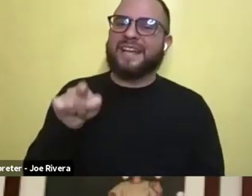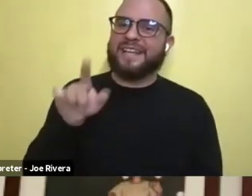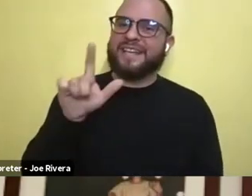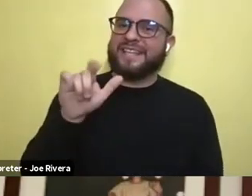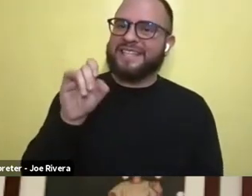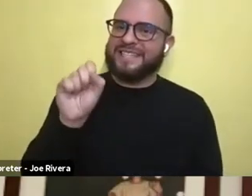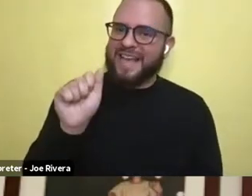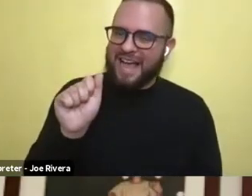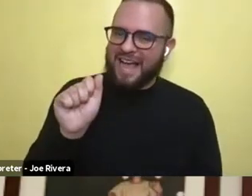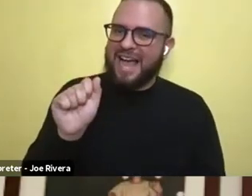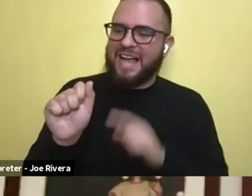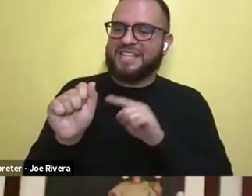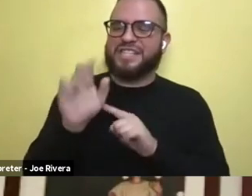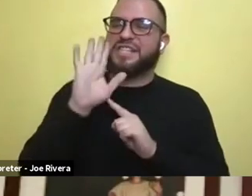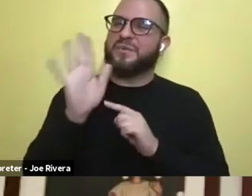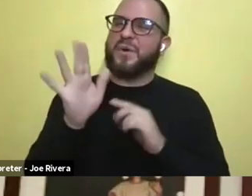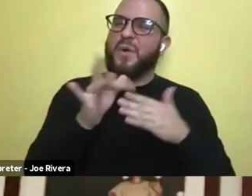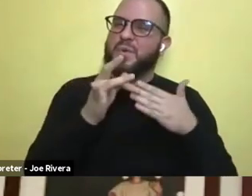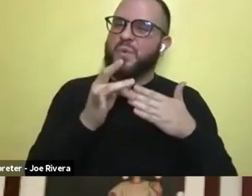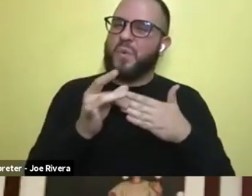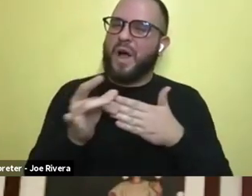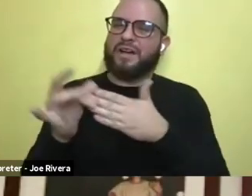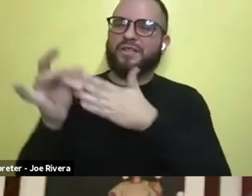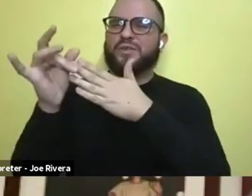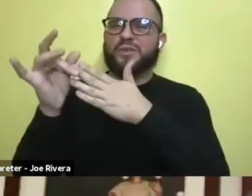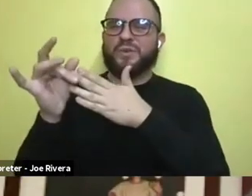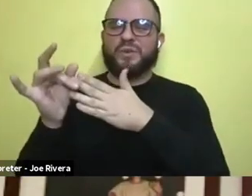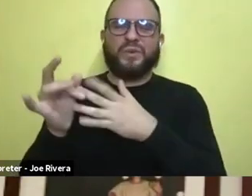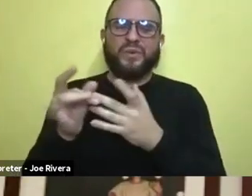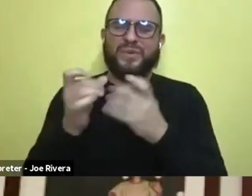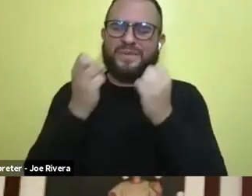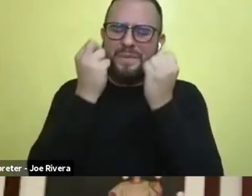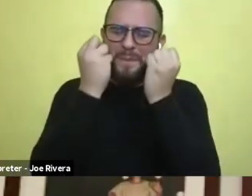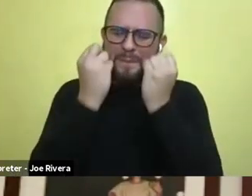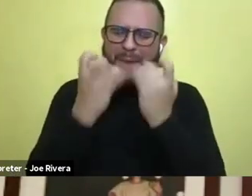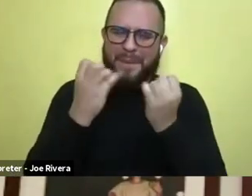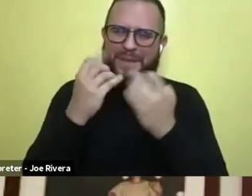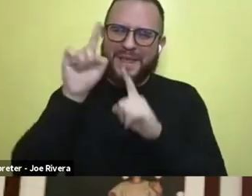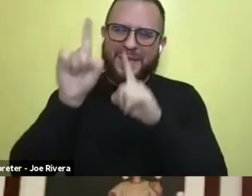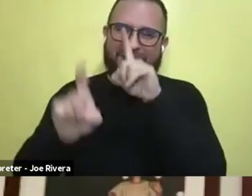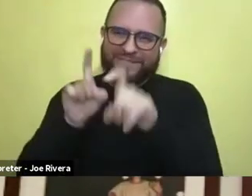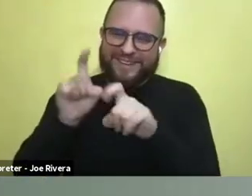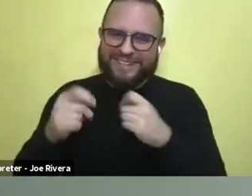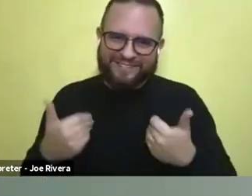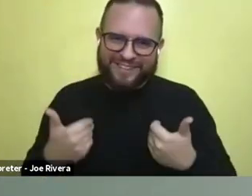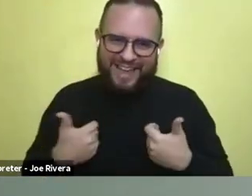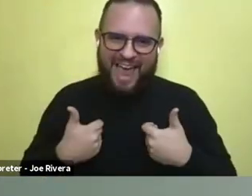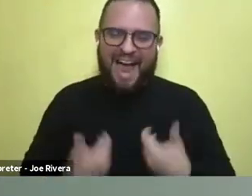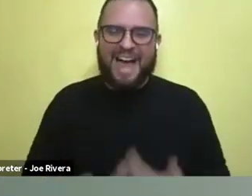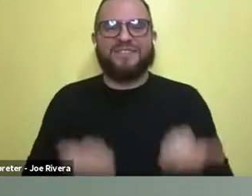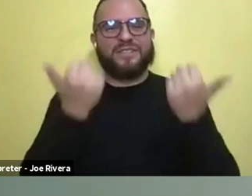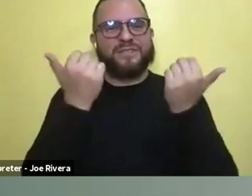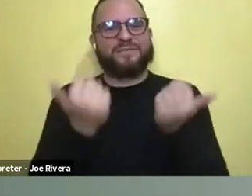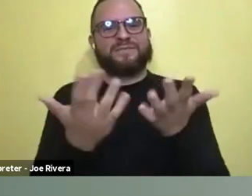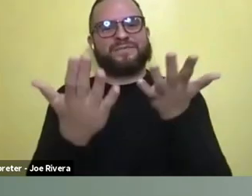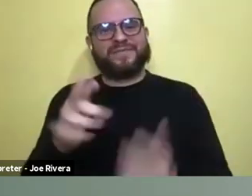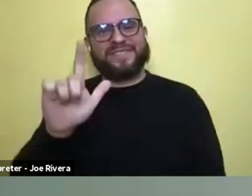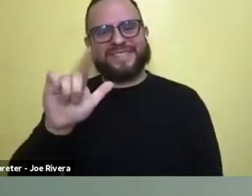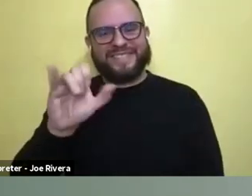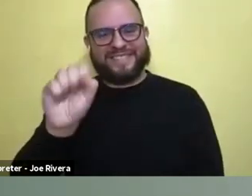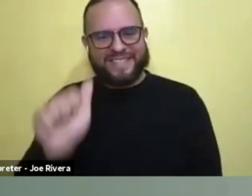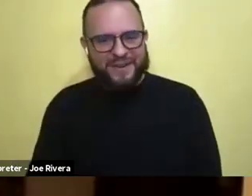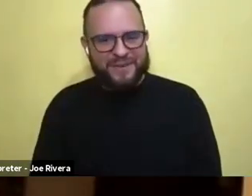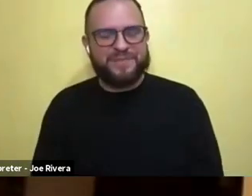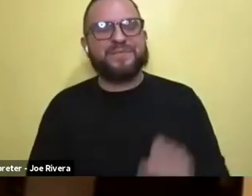uh, walk us through the tons of questions that we have. Take it away, Lisa. Yay. Yeah. Hi guys. It's